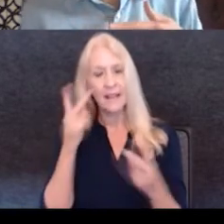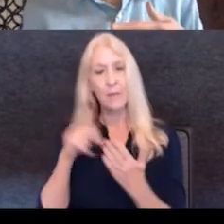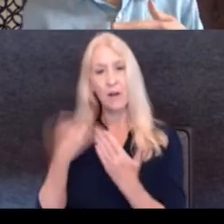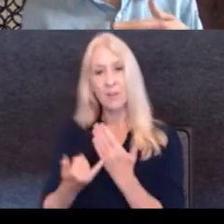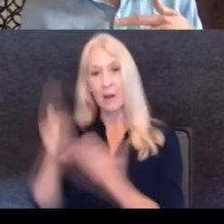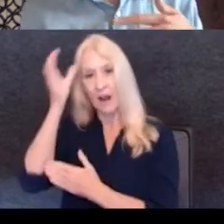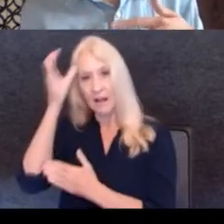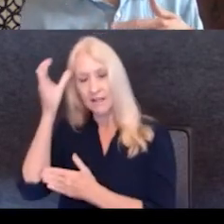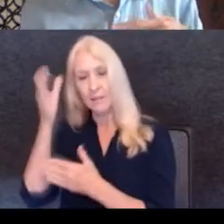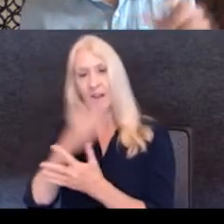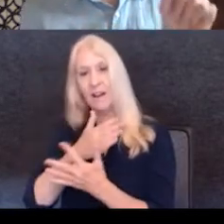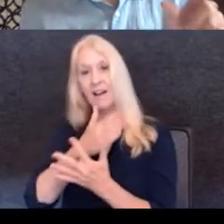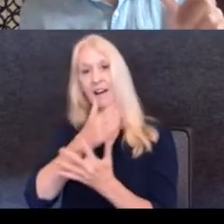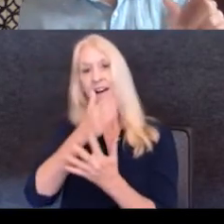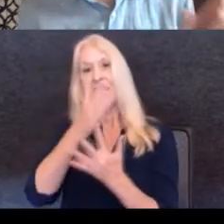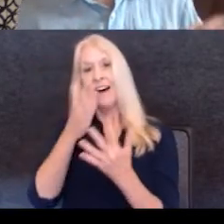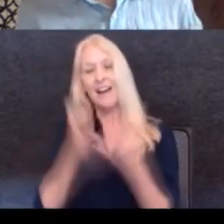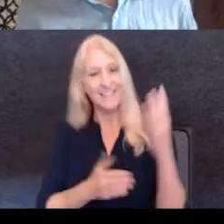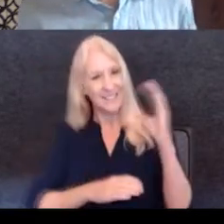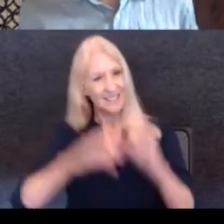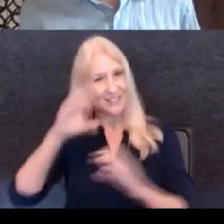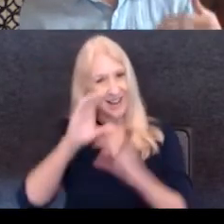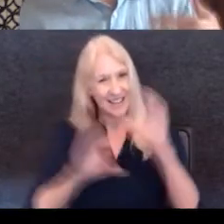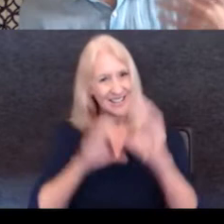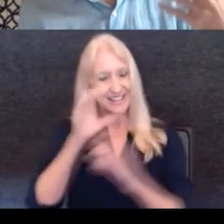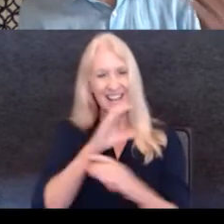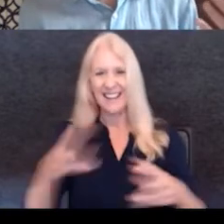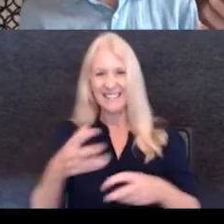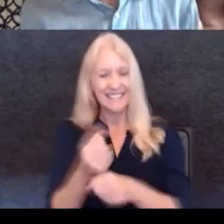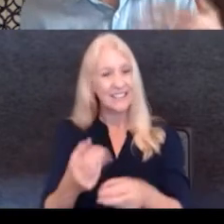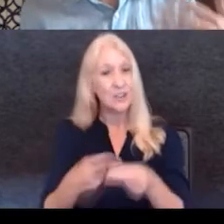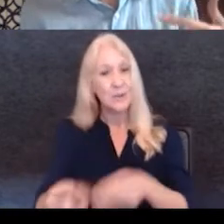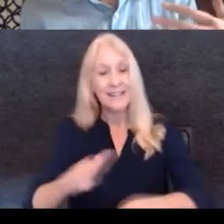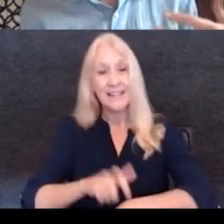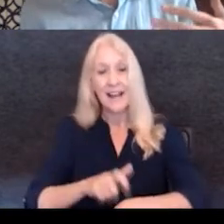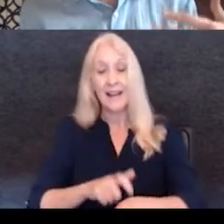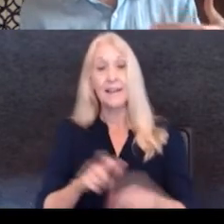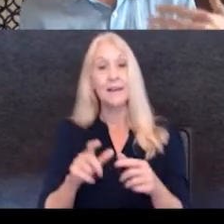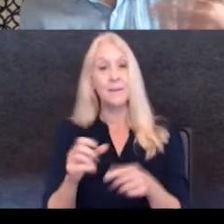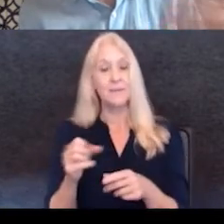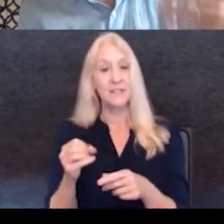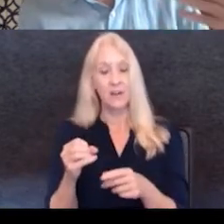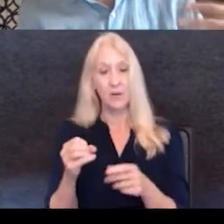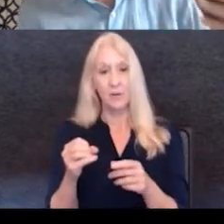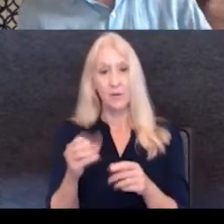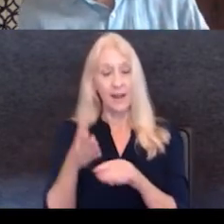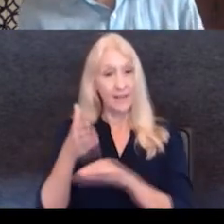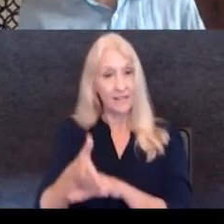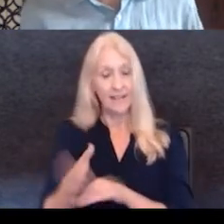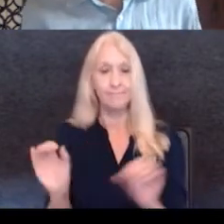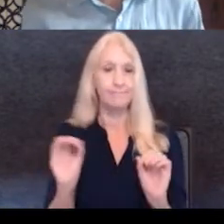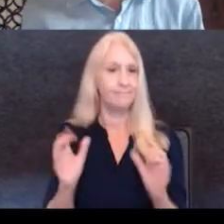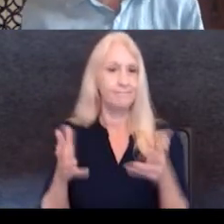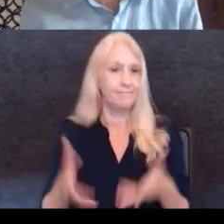to construction, um, in an kind of an abbreviated time. And so after that, there really was nothing else left